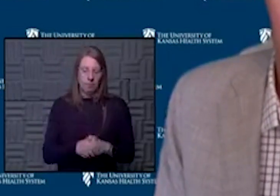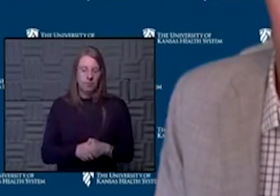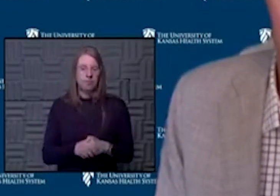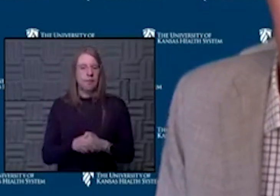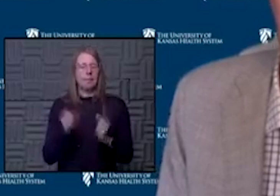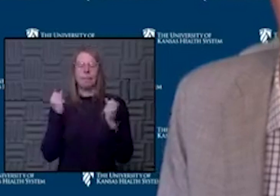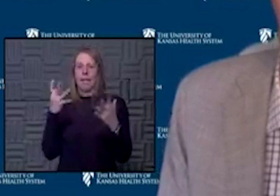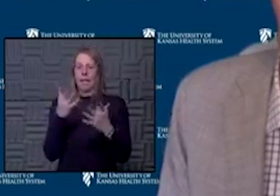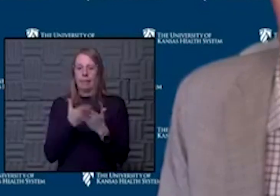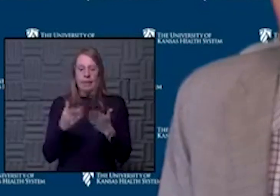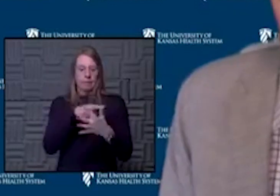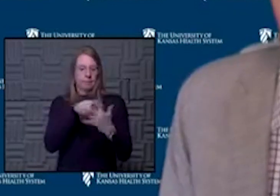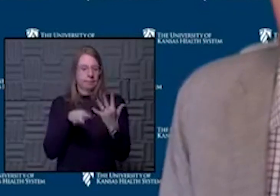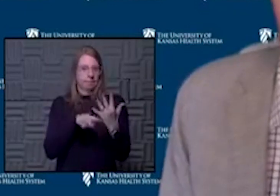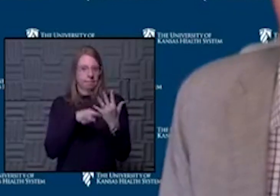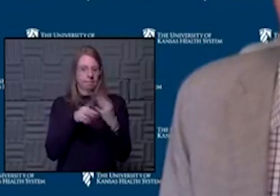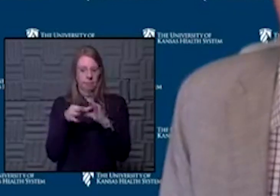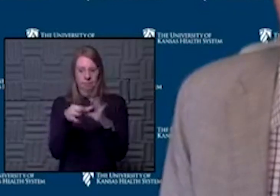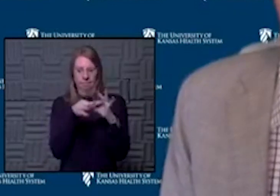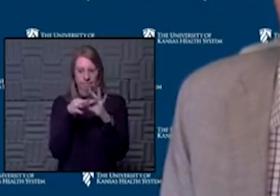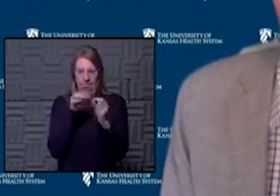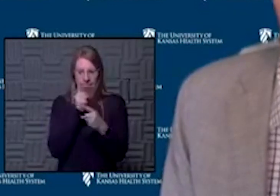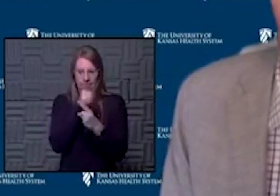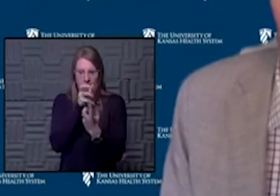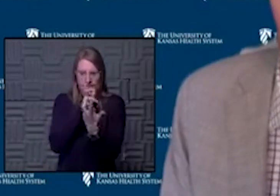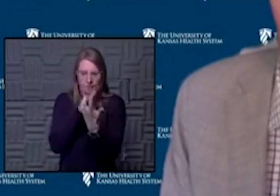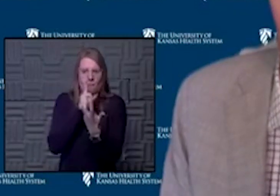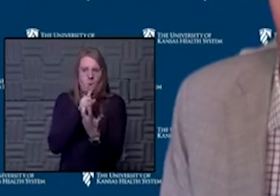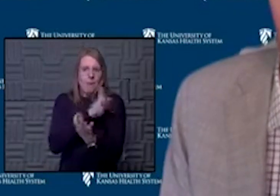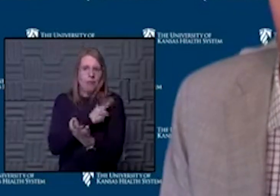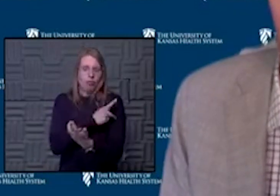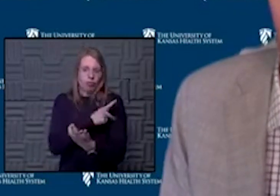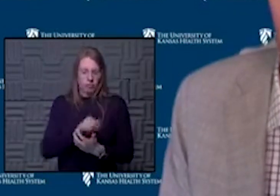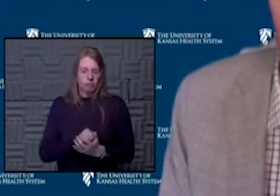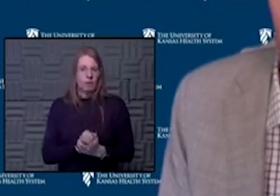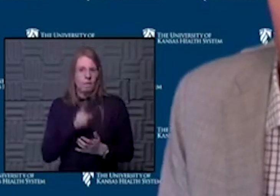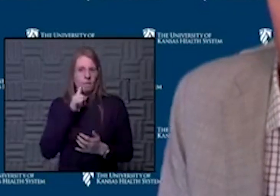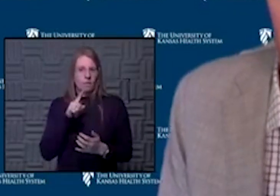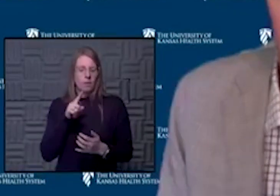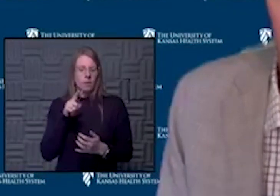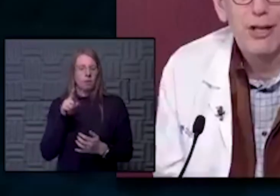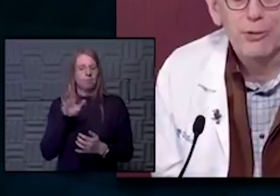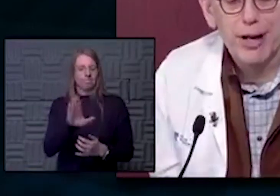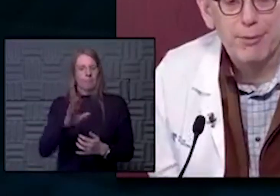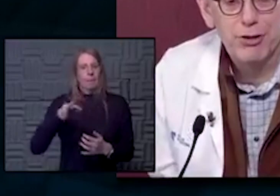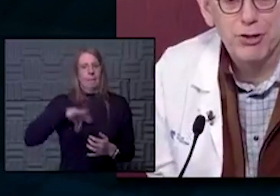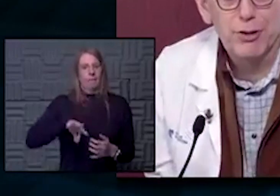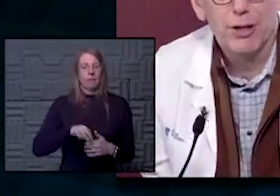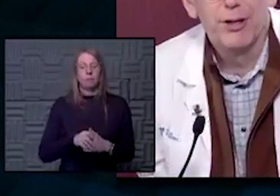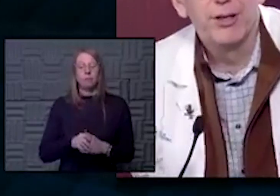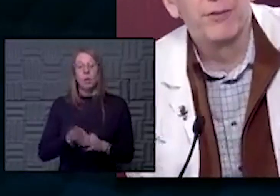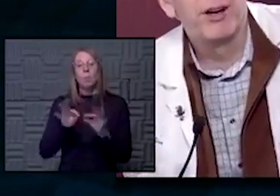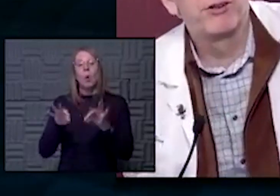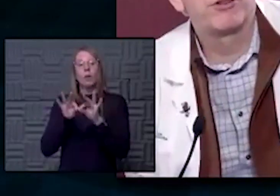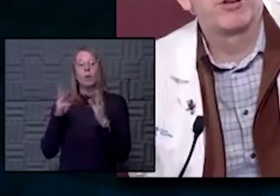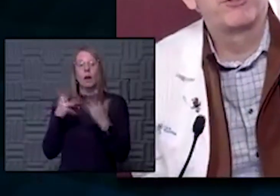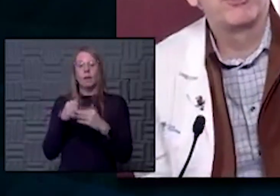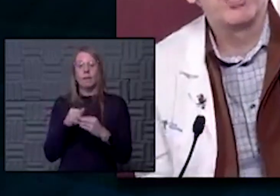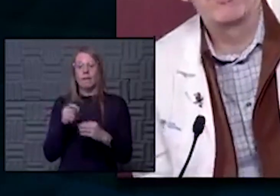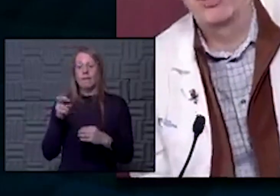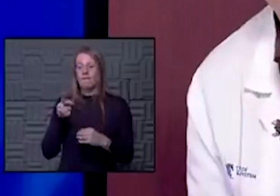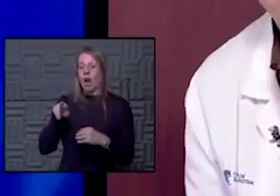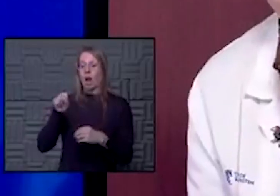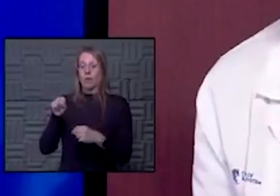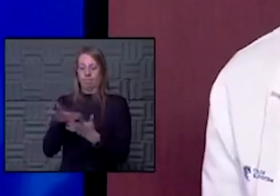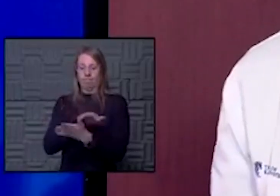be coordinated and really be just right for the patient for it to make a benefit. I think the key is what happens is that the virus caused